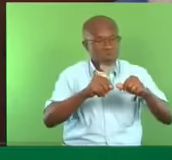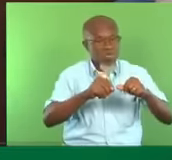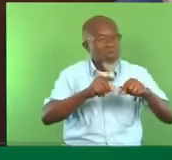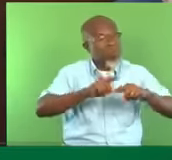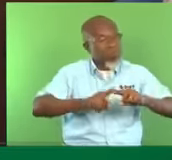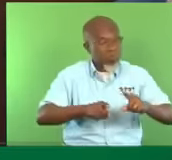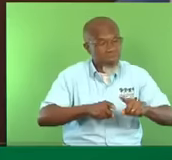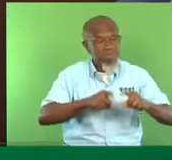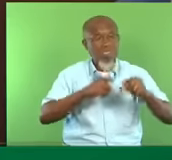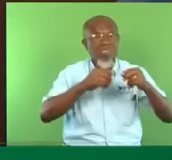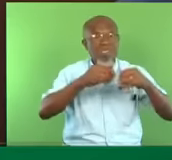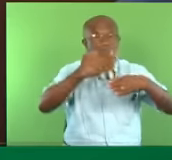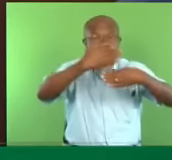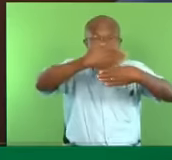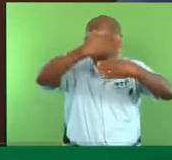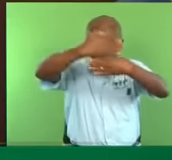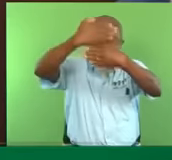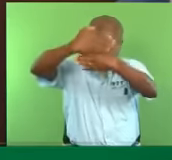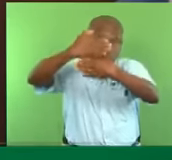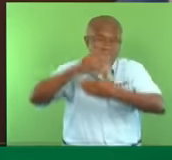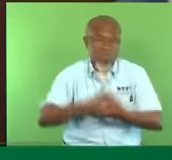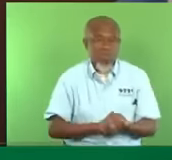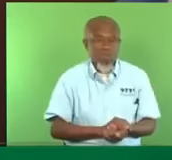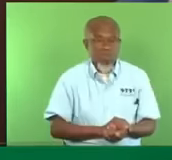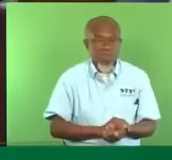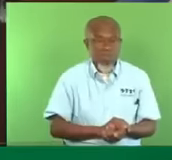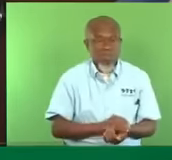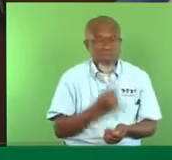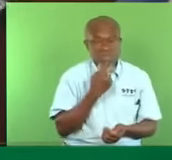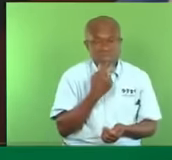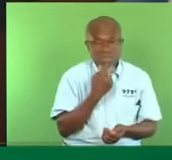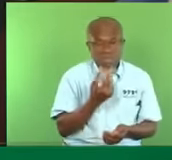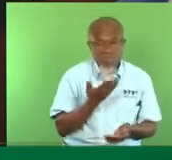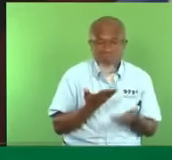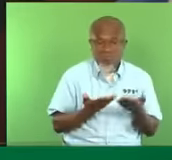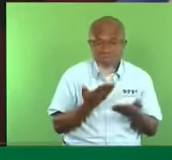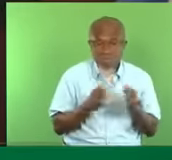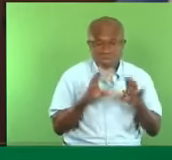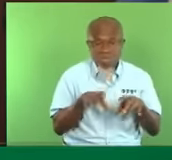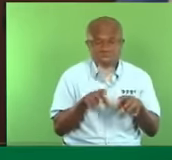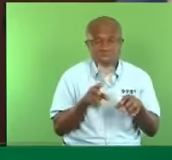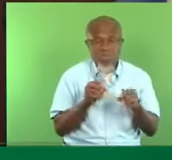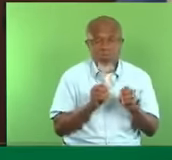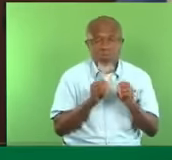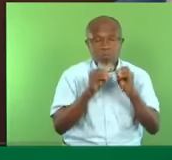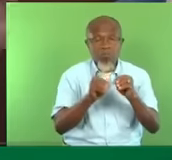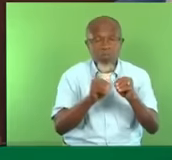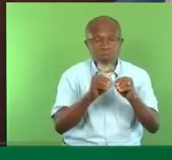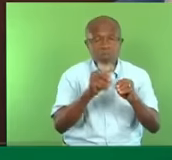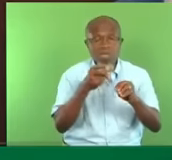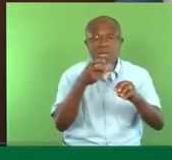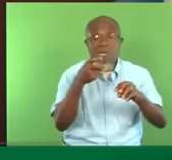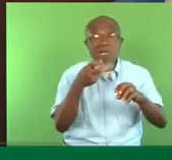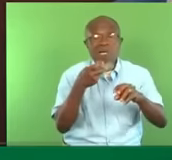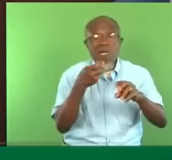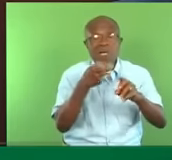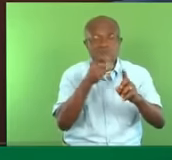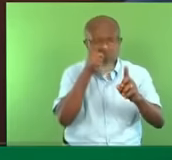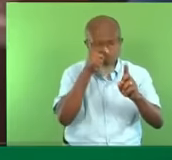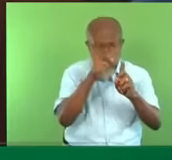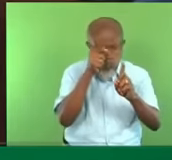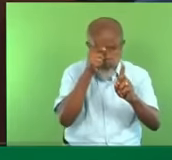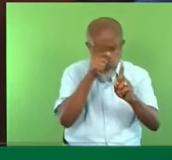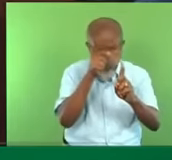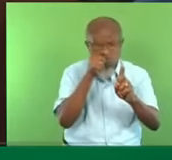you know, like in a big mall, you run iron across walls and things to hold up frame, big, big frame. They are suggesting you try to do that in some of the houses as well.